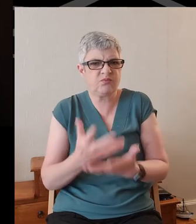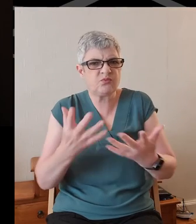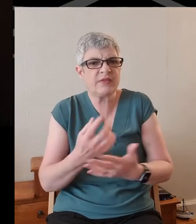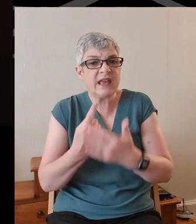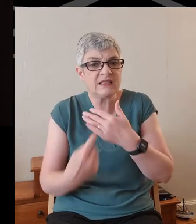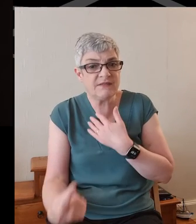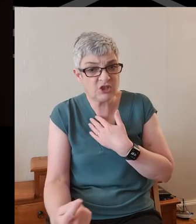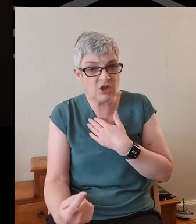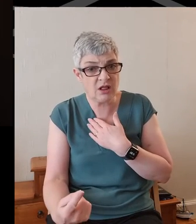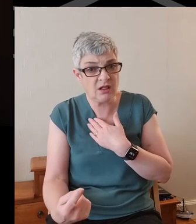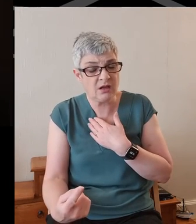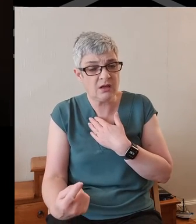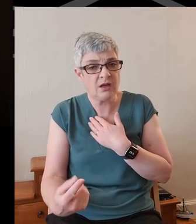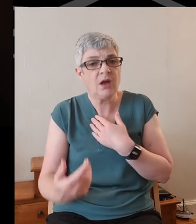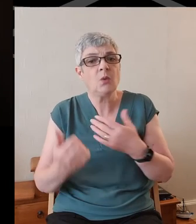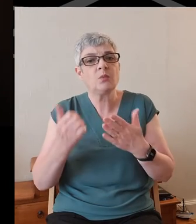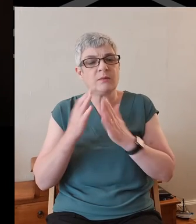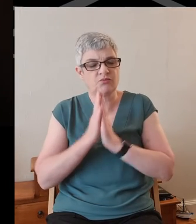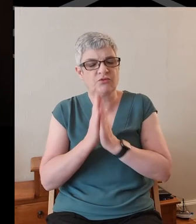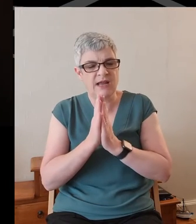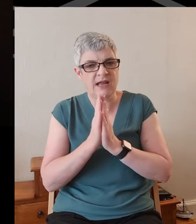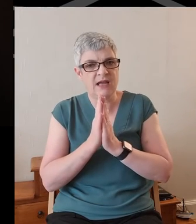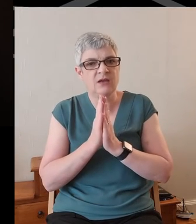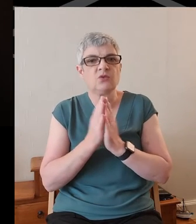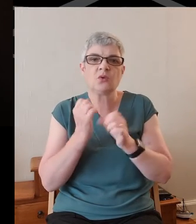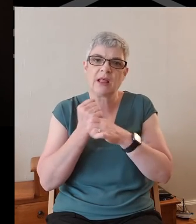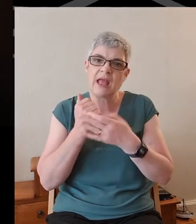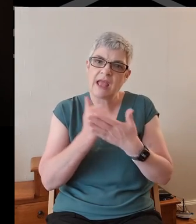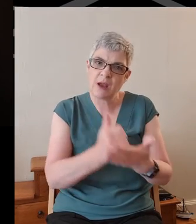we pray that you'll help your church to be different.